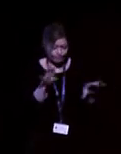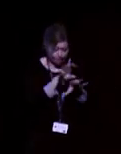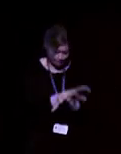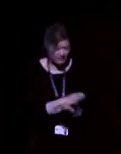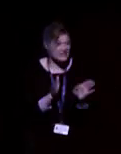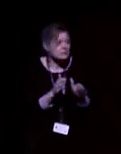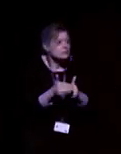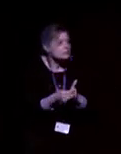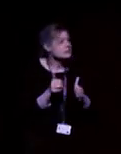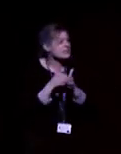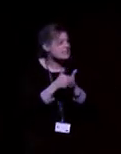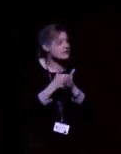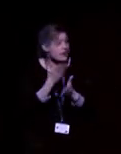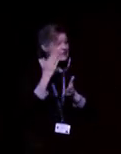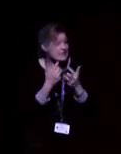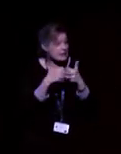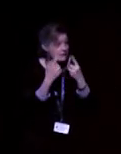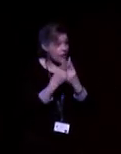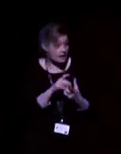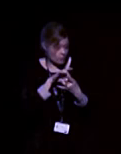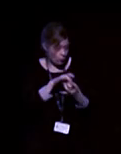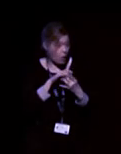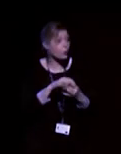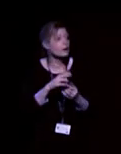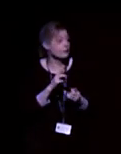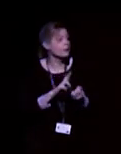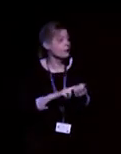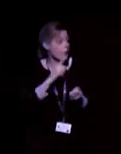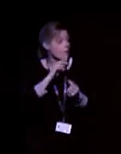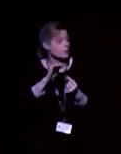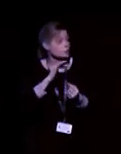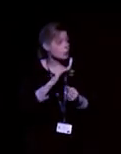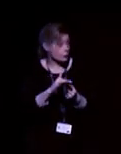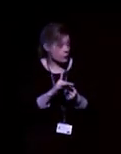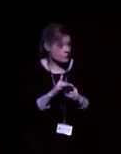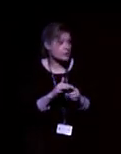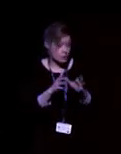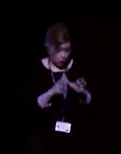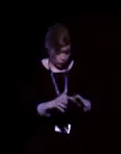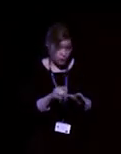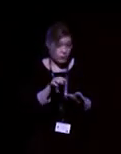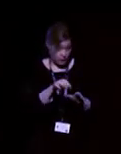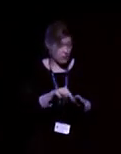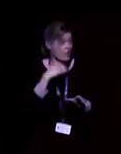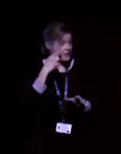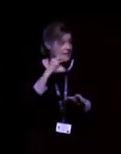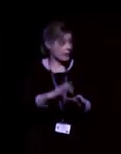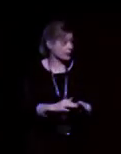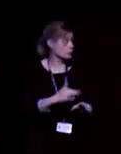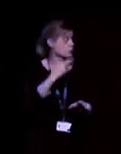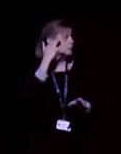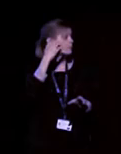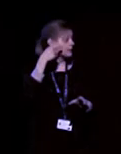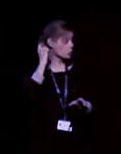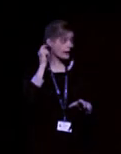that link up with Bluetooth. And the sound is sent from that Bluetooth device straight to your hearing aid.